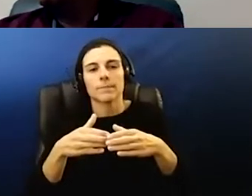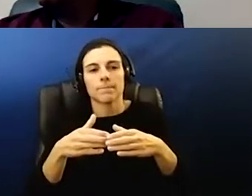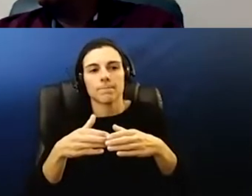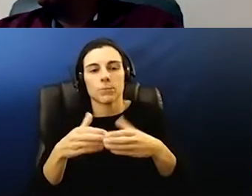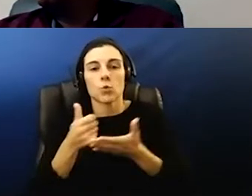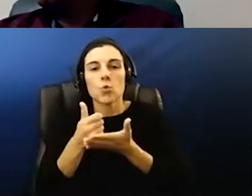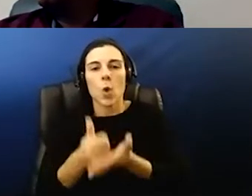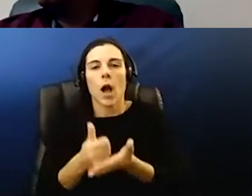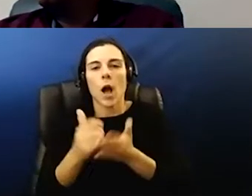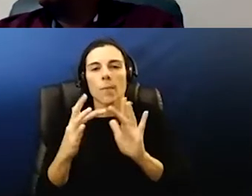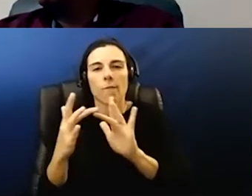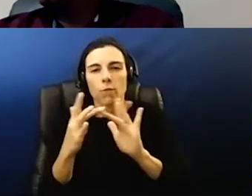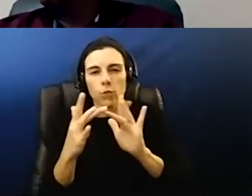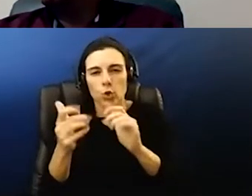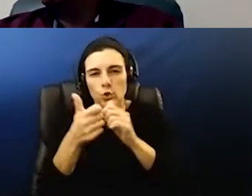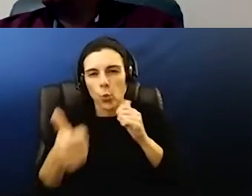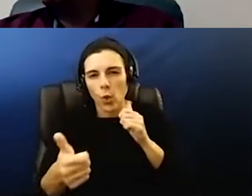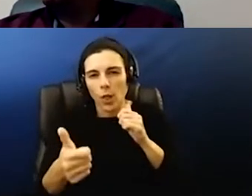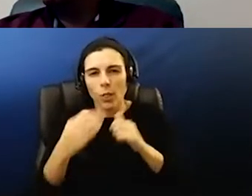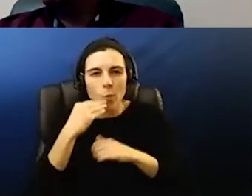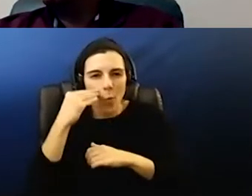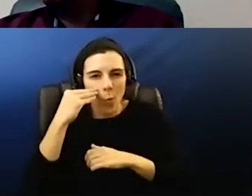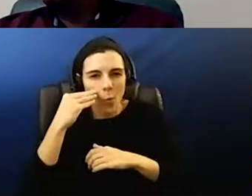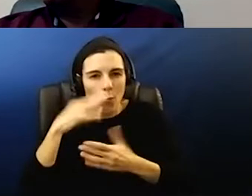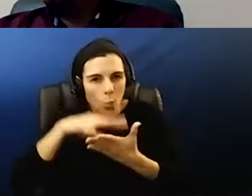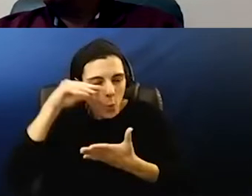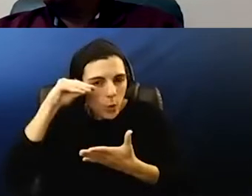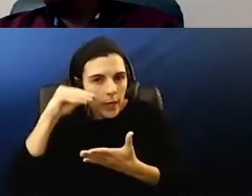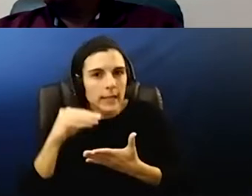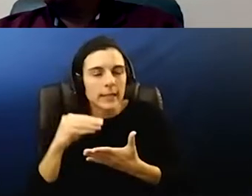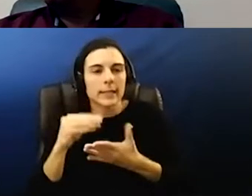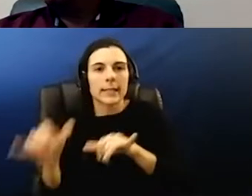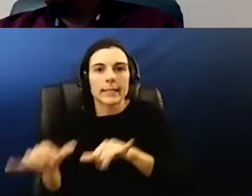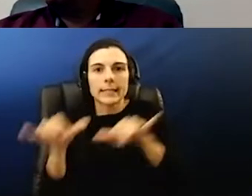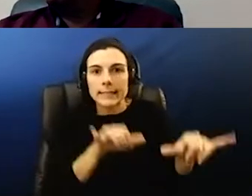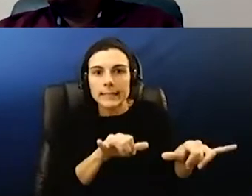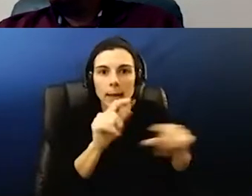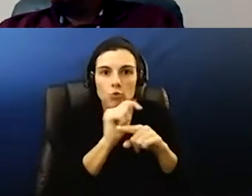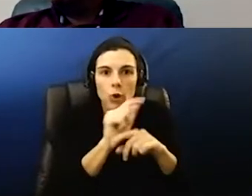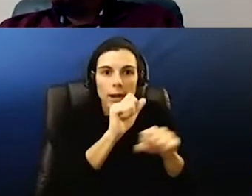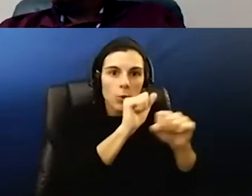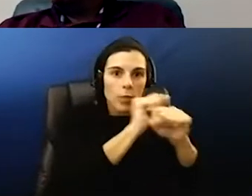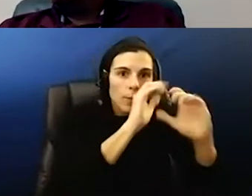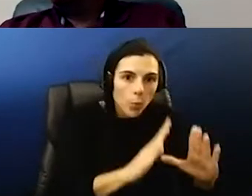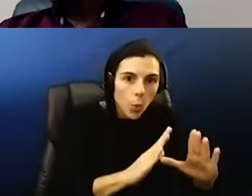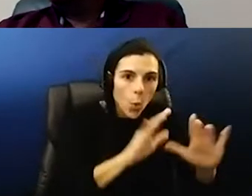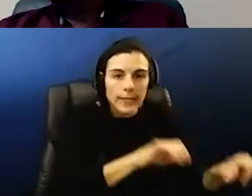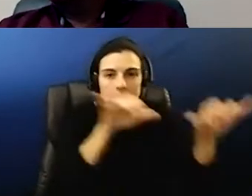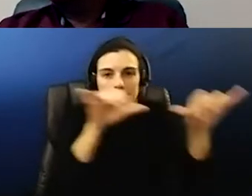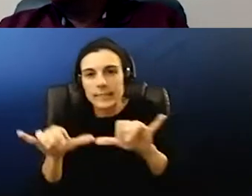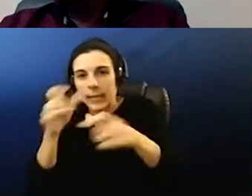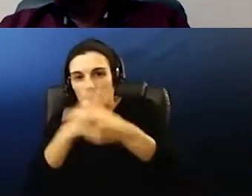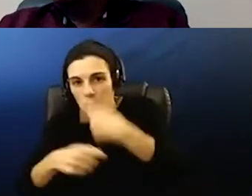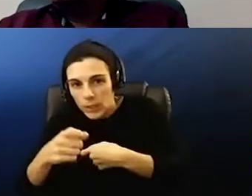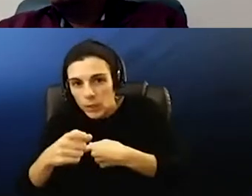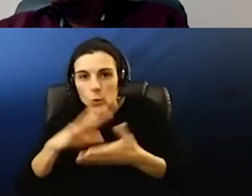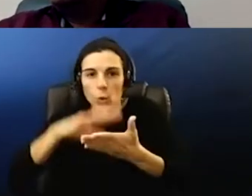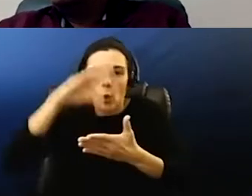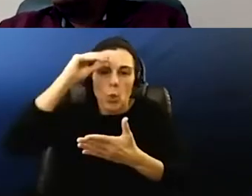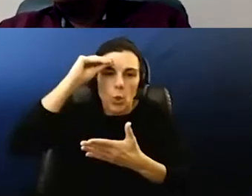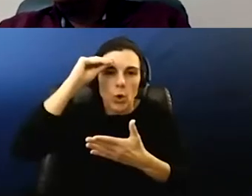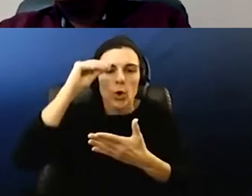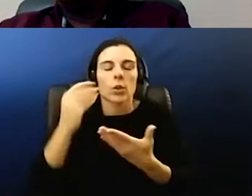um just like we had to go through training with our employees we had to go through training with our substitutes for them to learn our virtual platforms